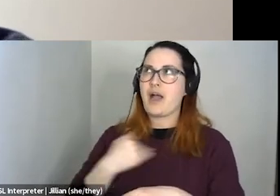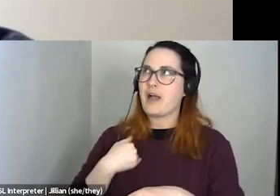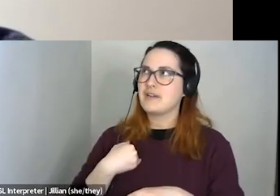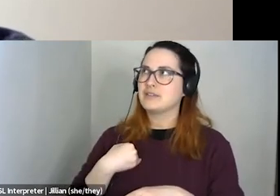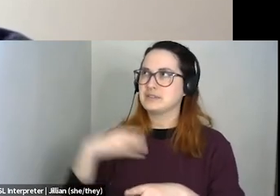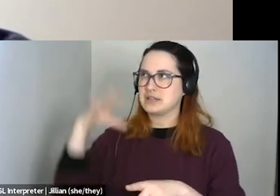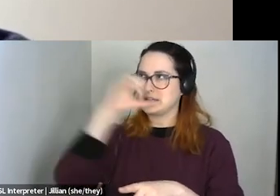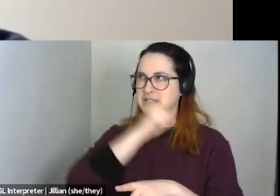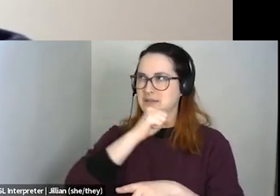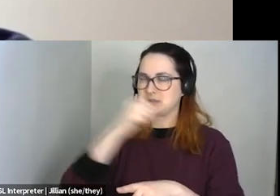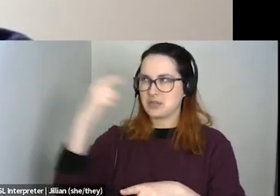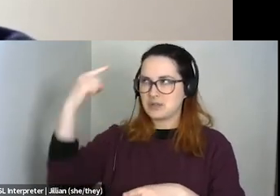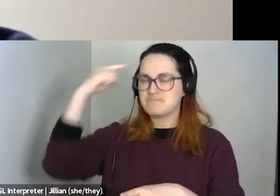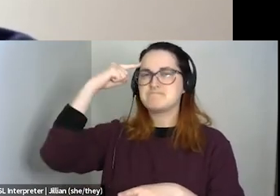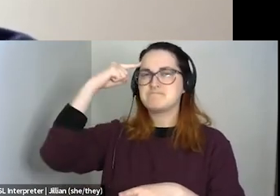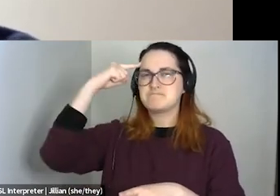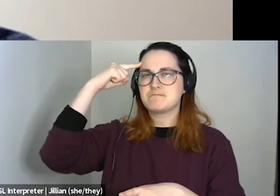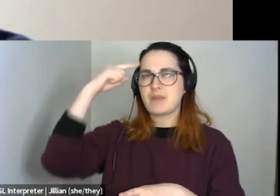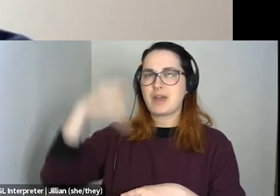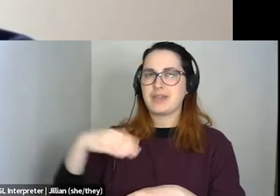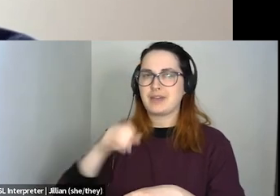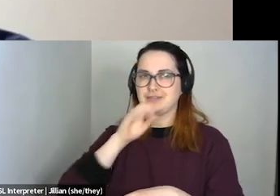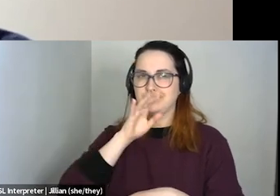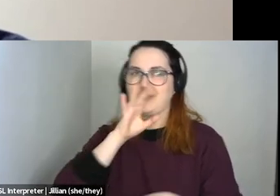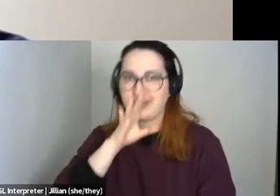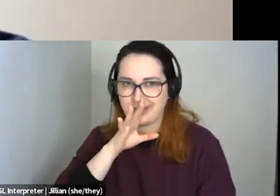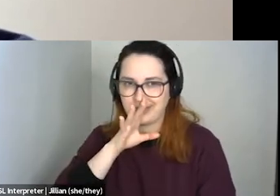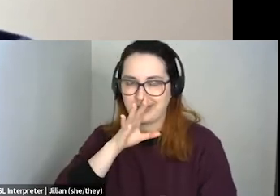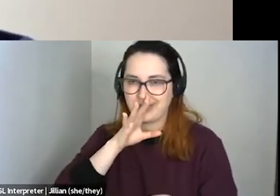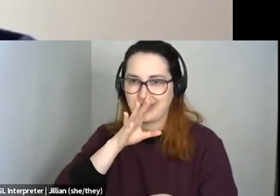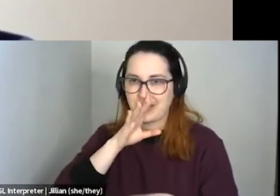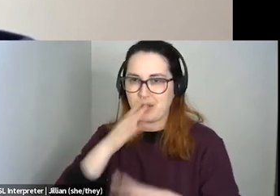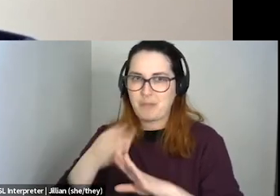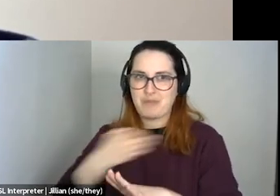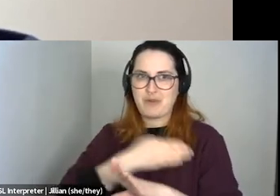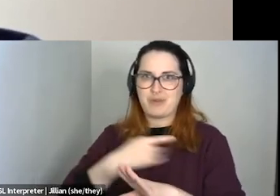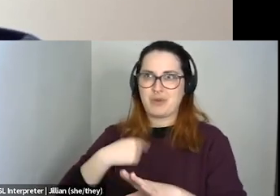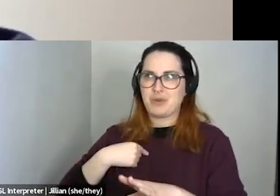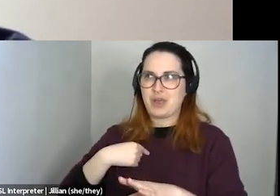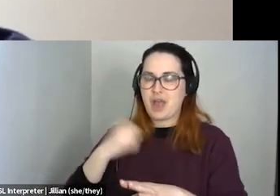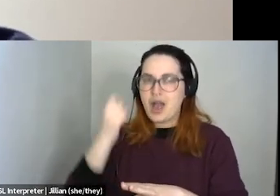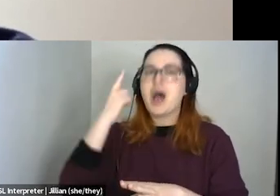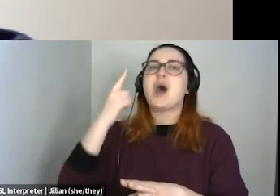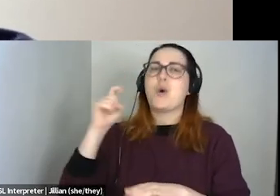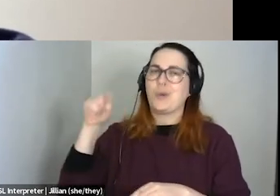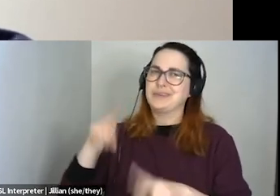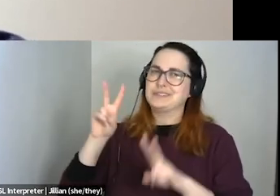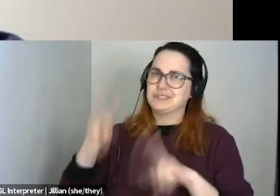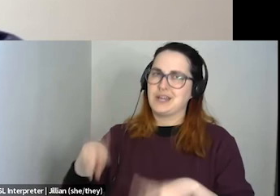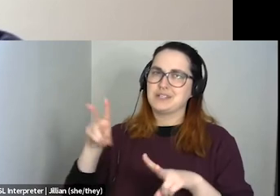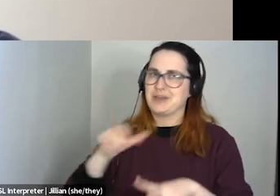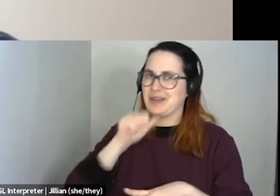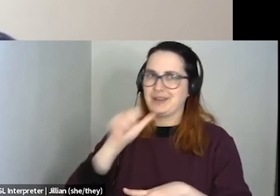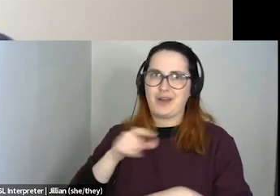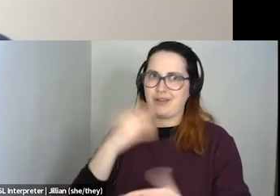said the assumption out loud in some way before we've processed that it is an assumption that we've made and not like an actual thing that we